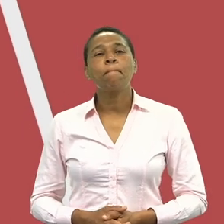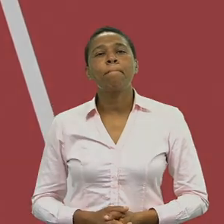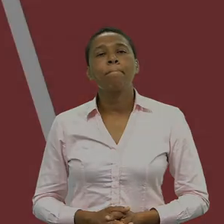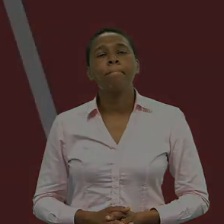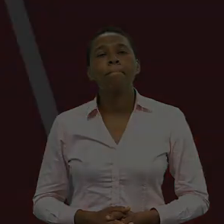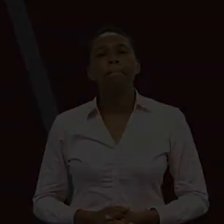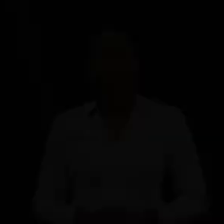Bye Bye Bye Thank